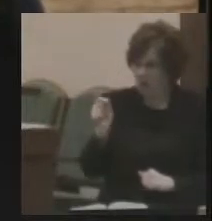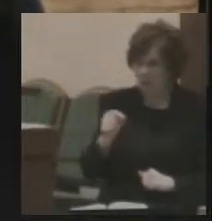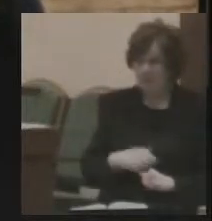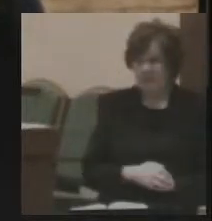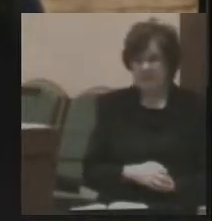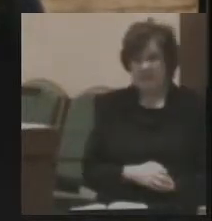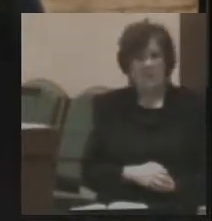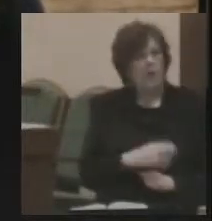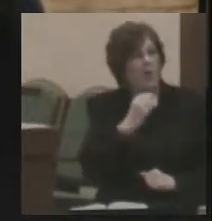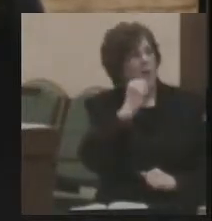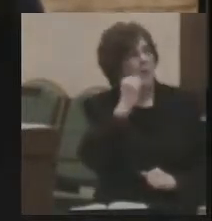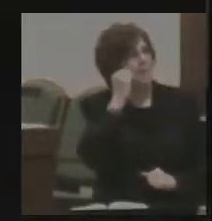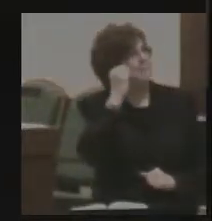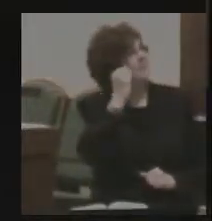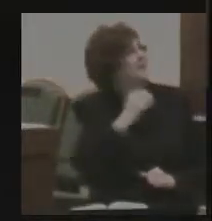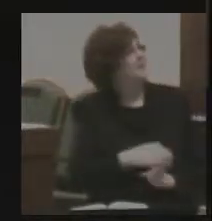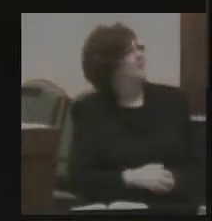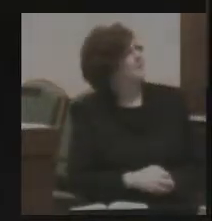Home.